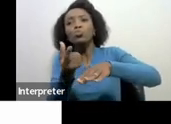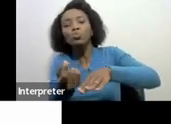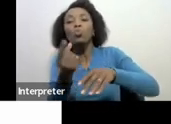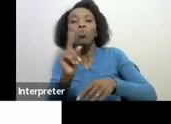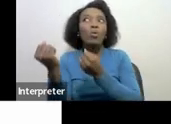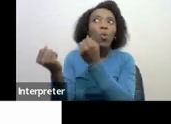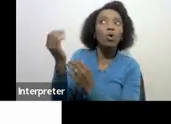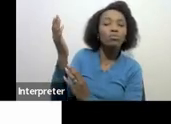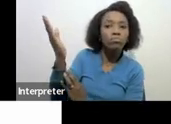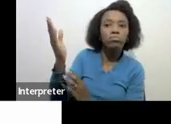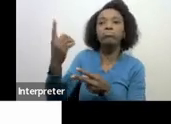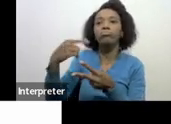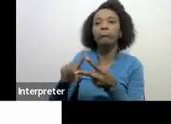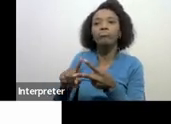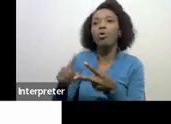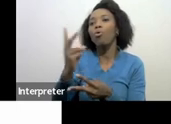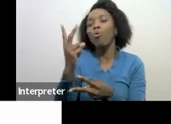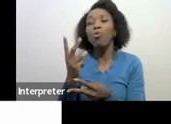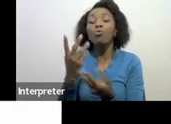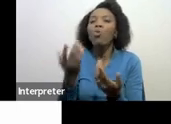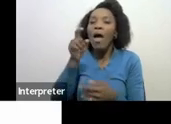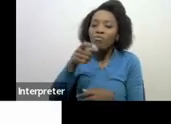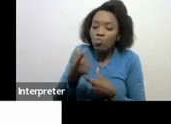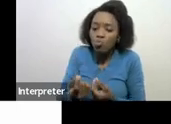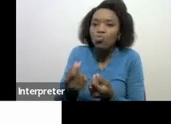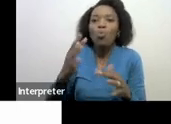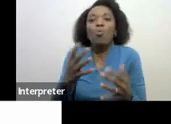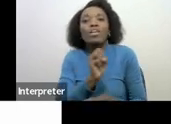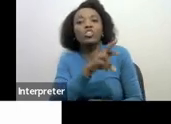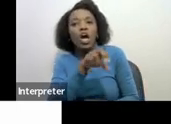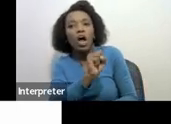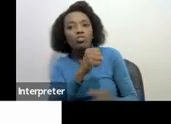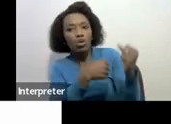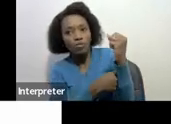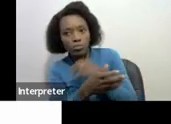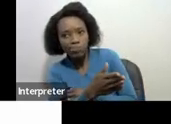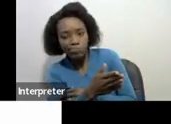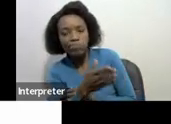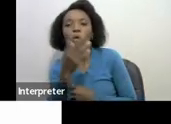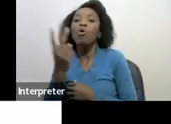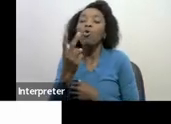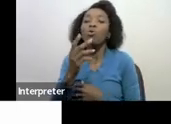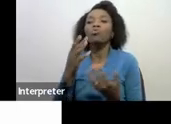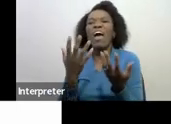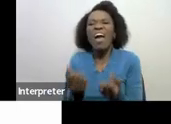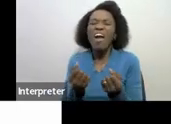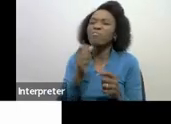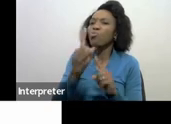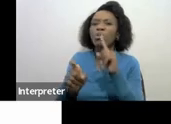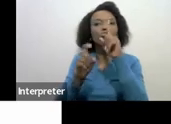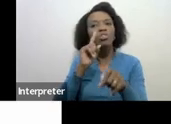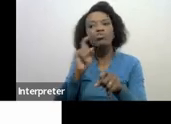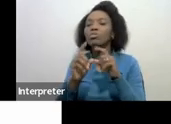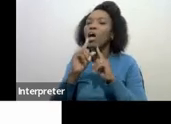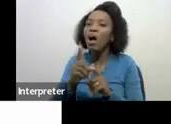well as the steps that needs to take place at SAGE and we've got also the FAQ that's available on the